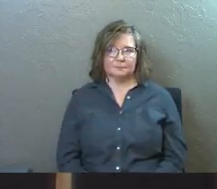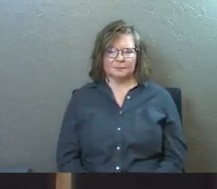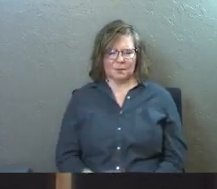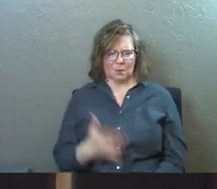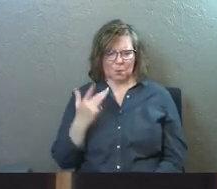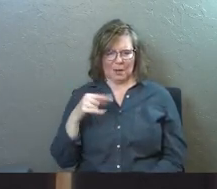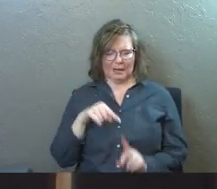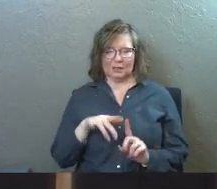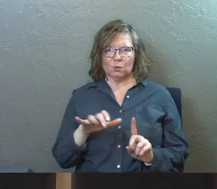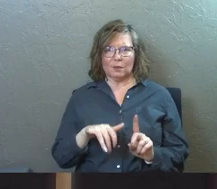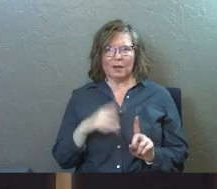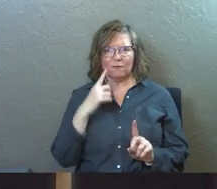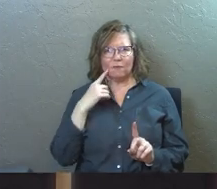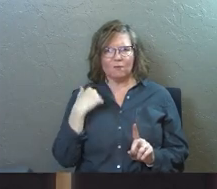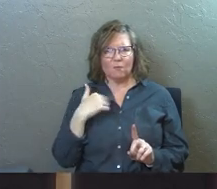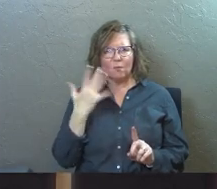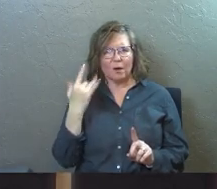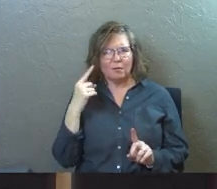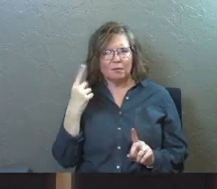Why in the world did he do that?